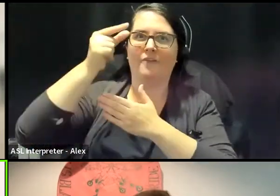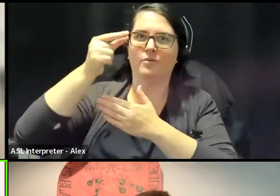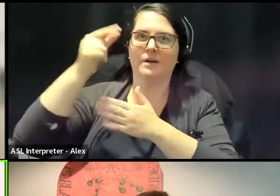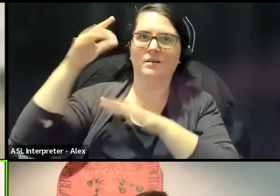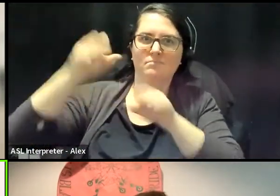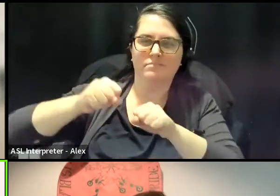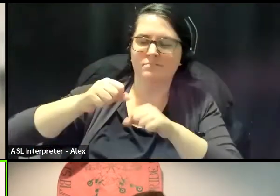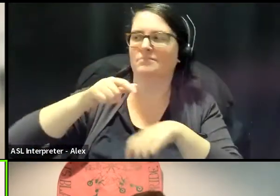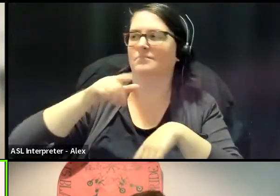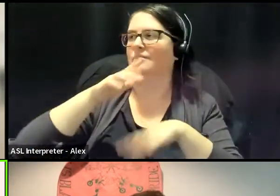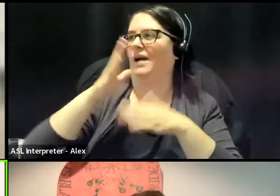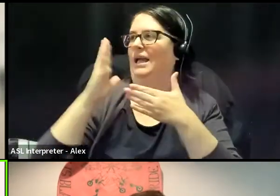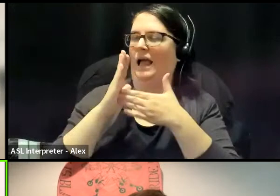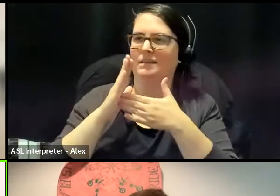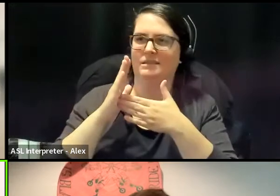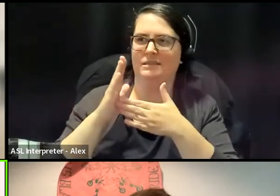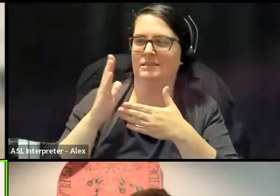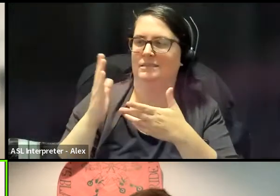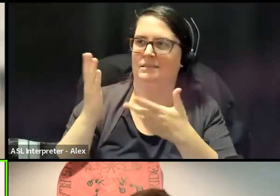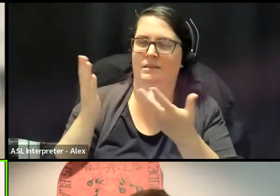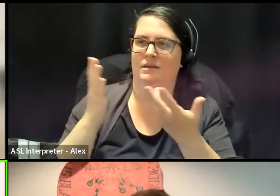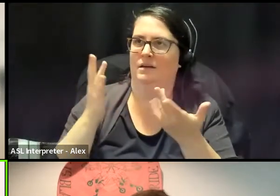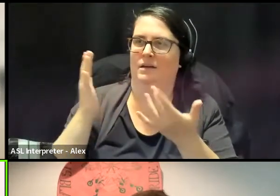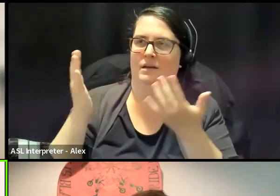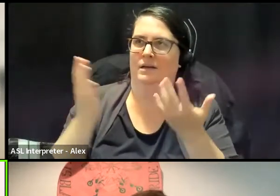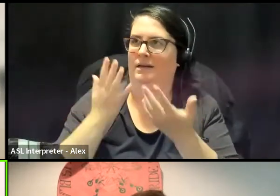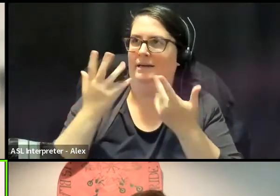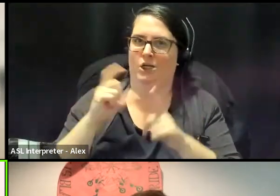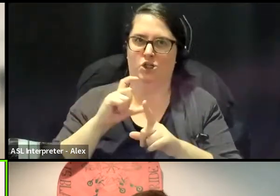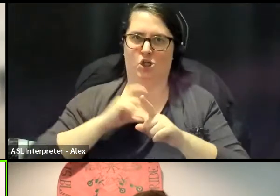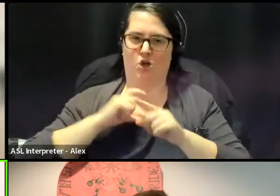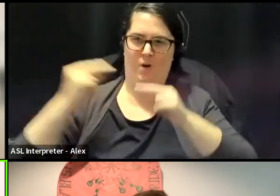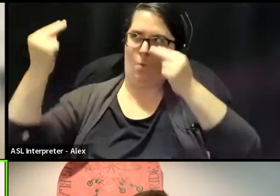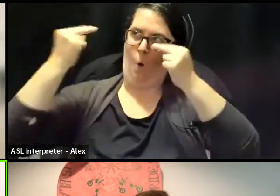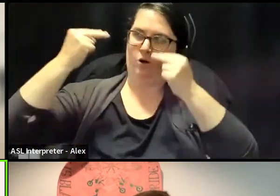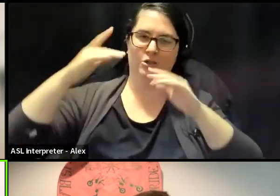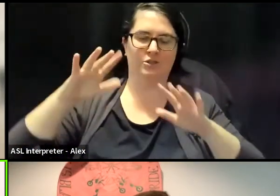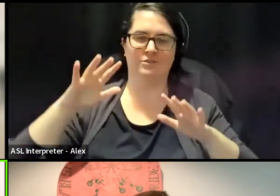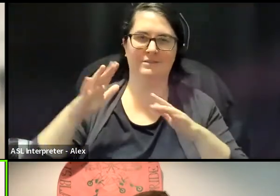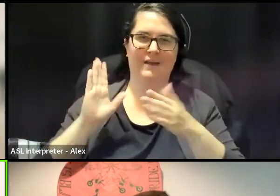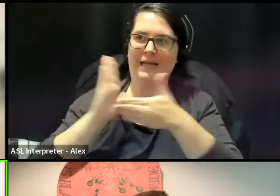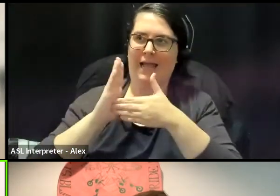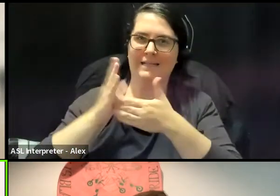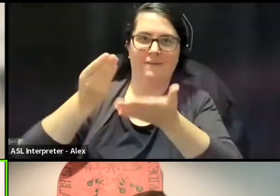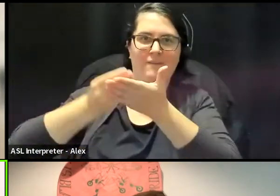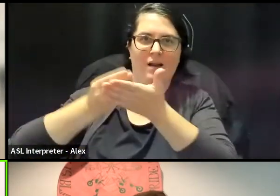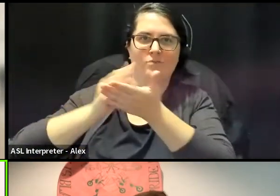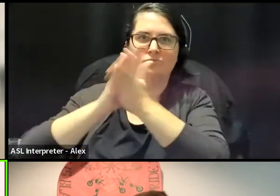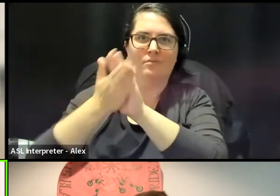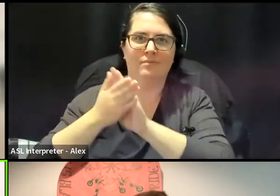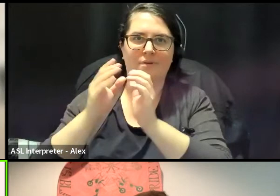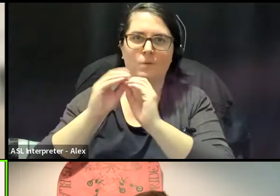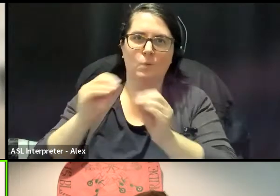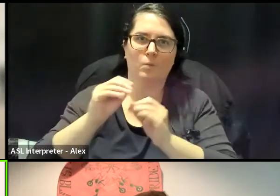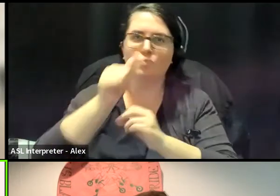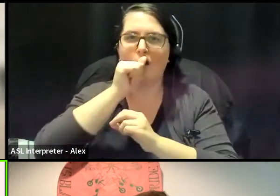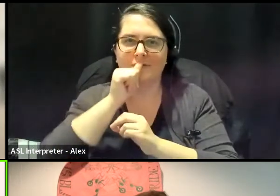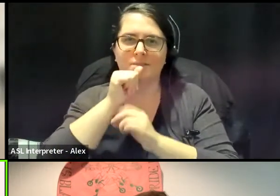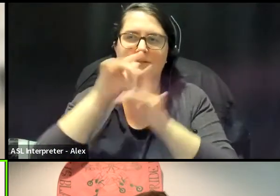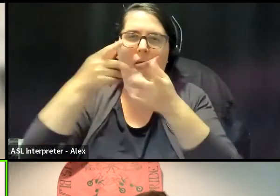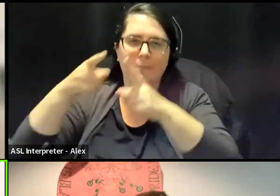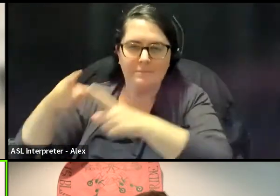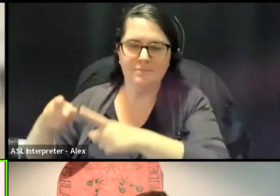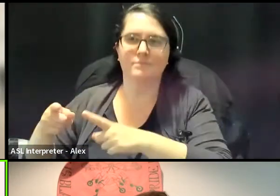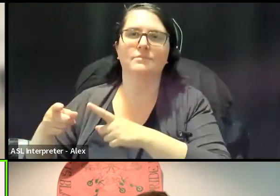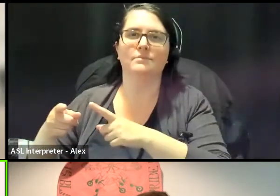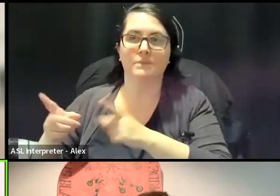securitization, against financialization that are taking place